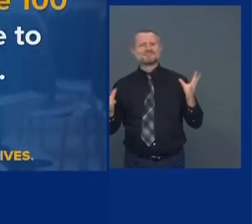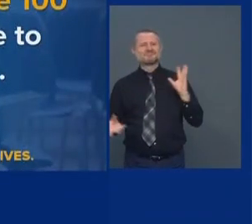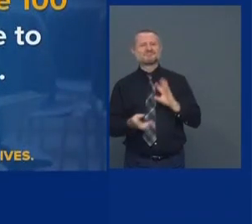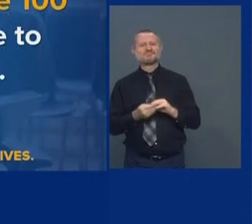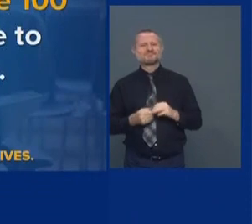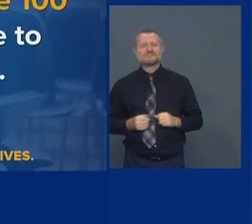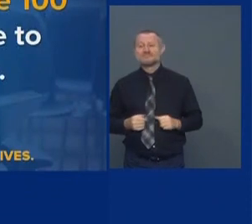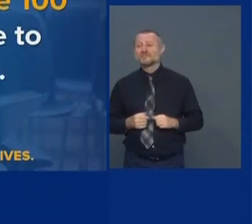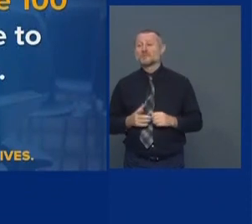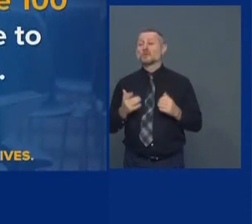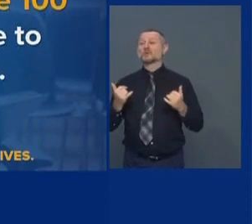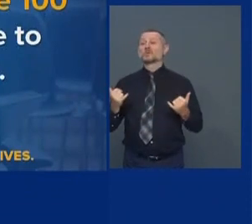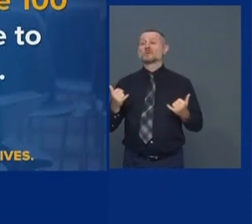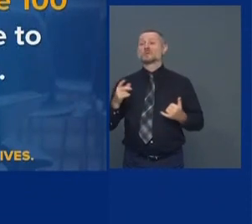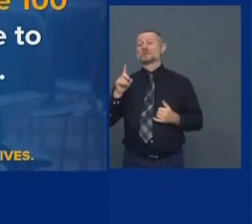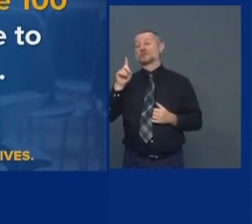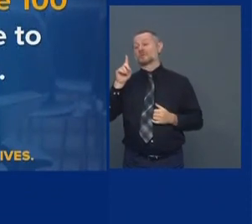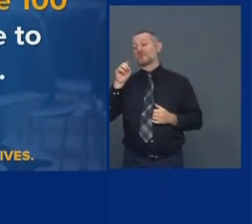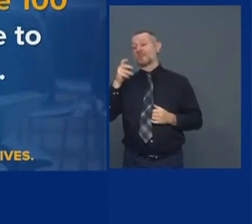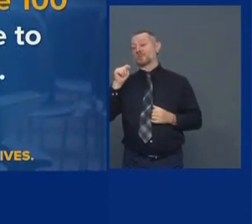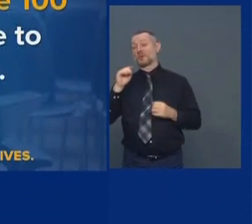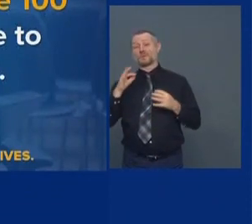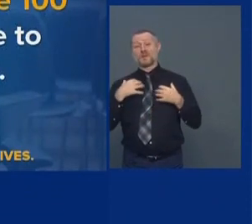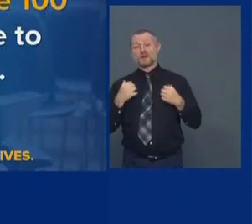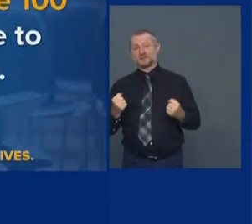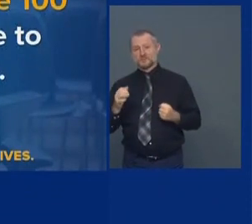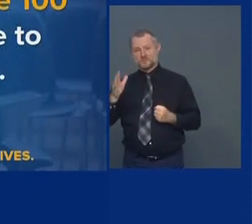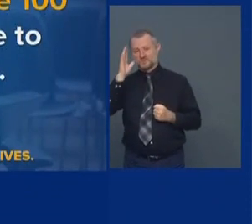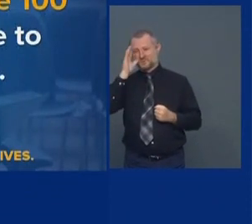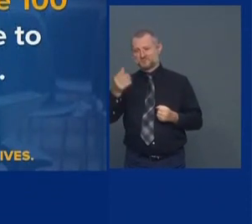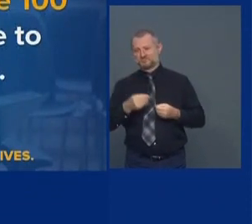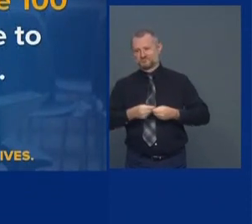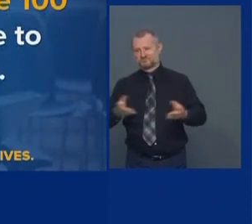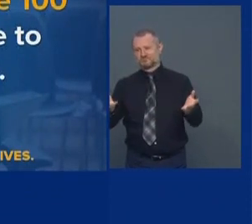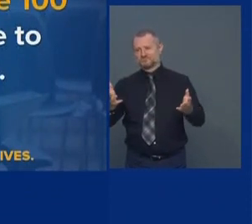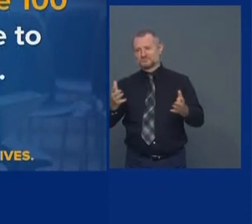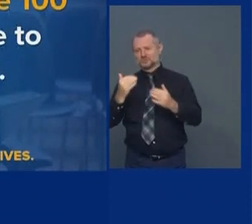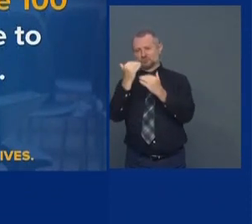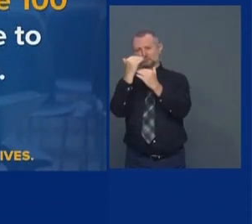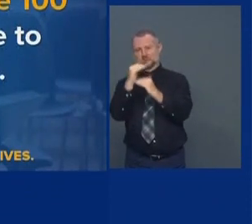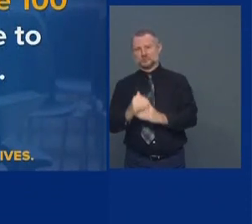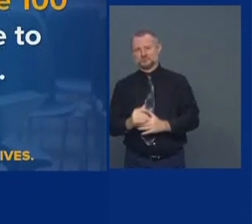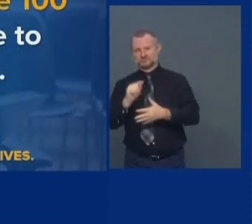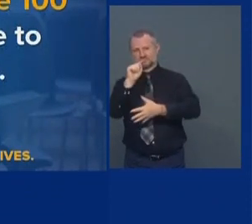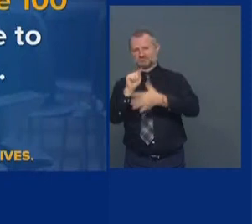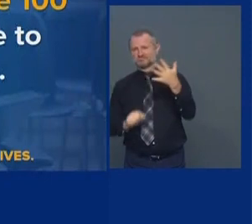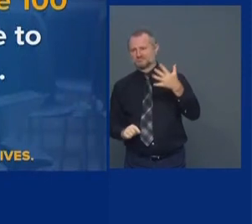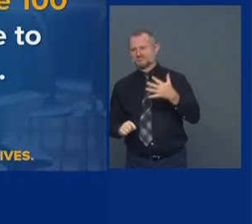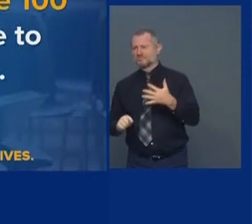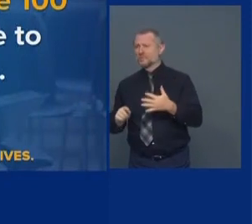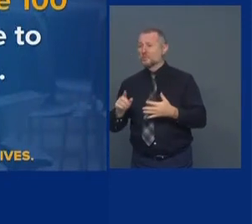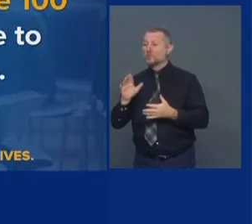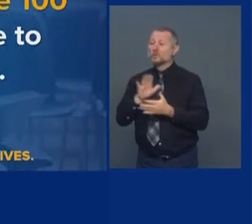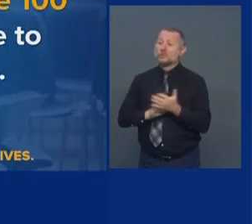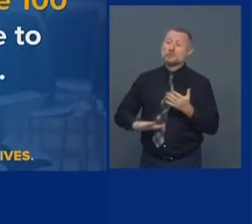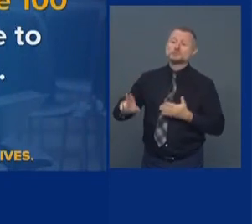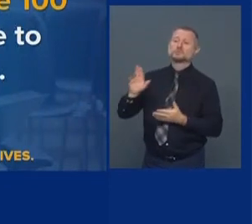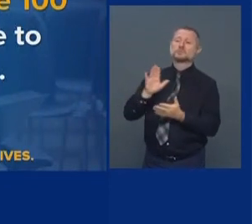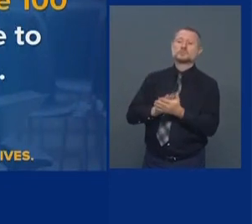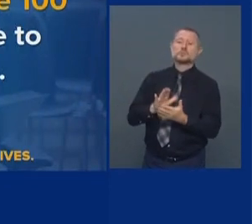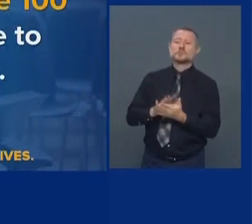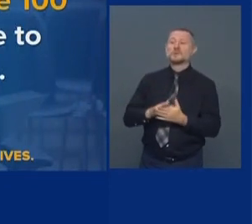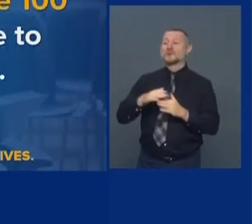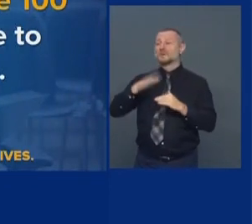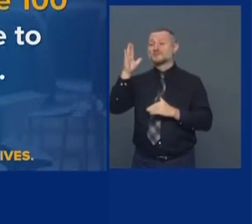Department of Health is going to do a regulation. Any school that goes over 100 COVID-19 positive cases